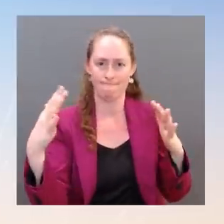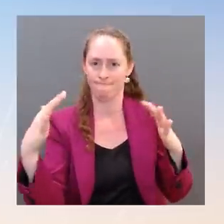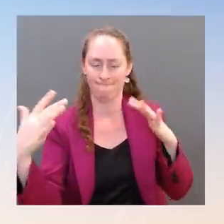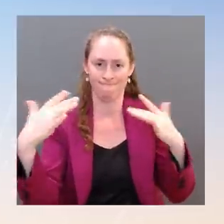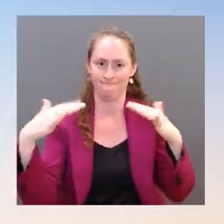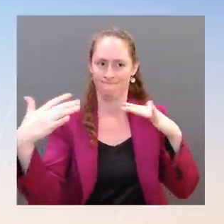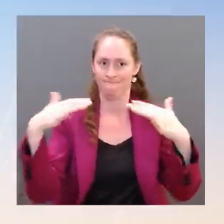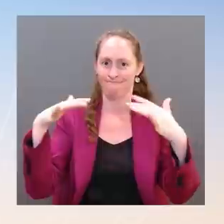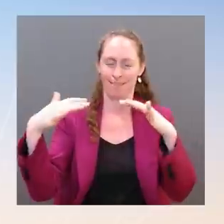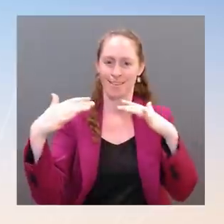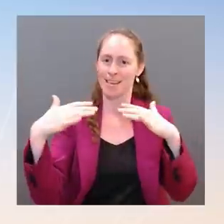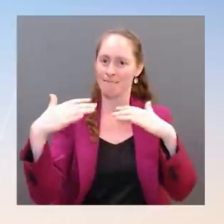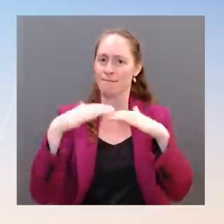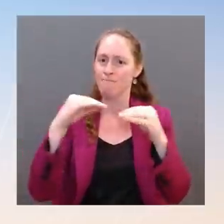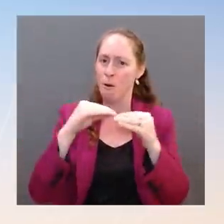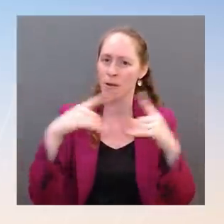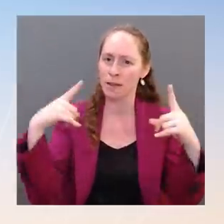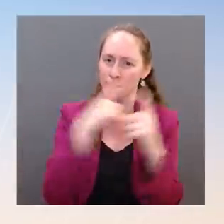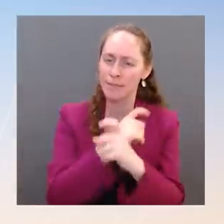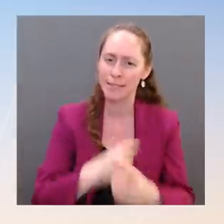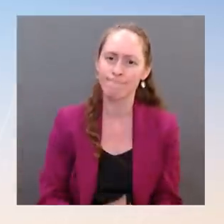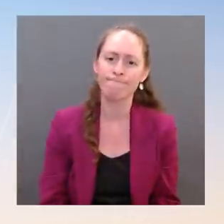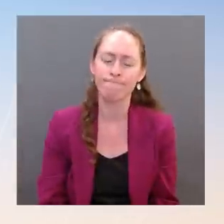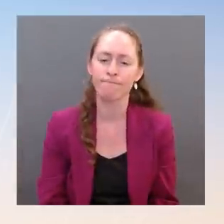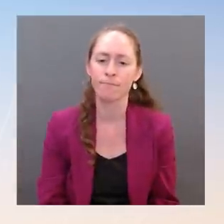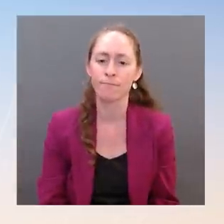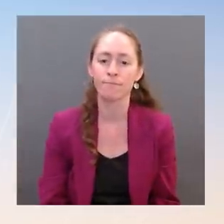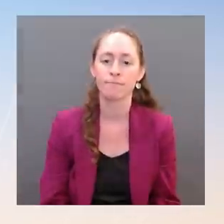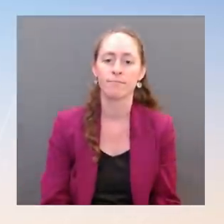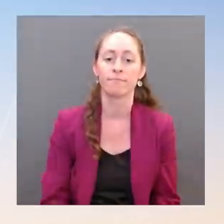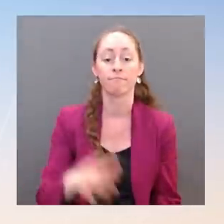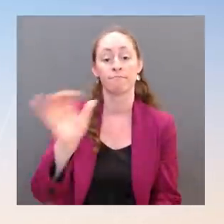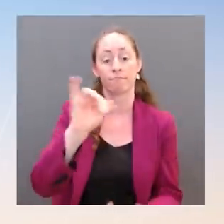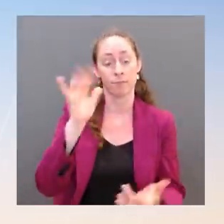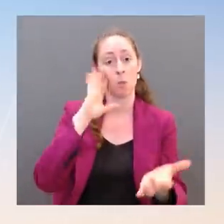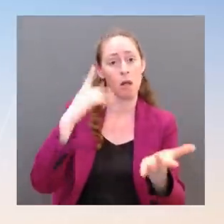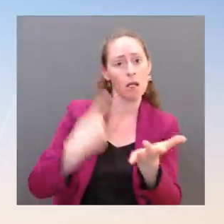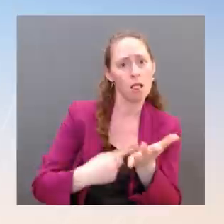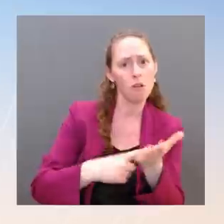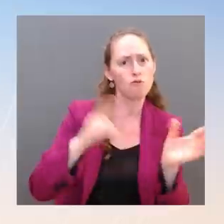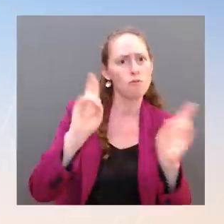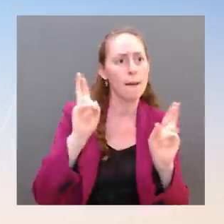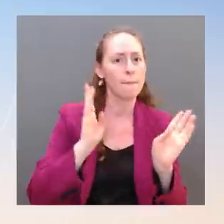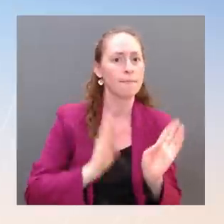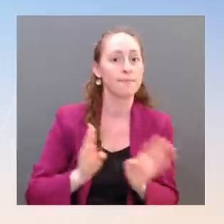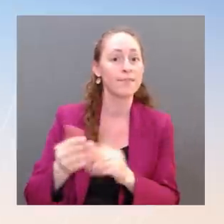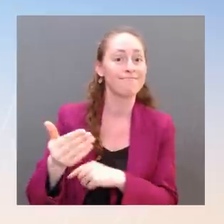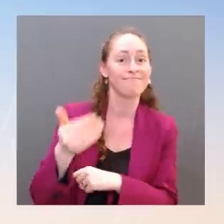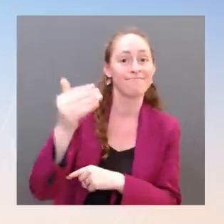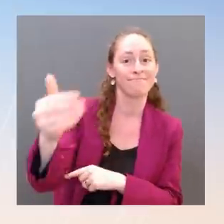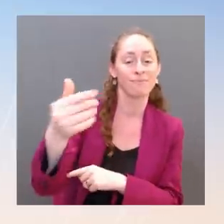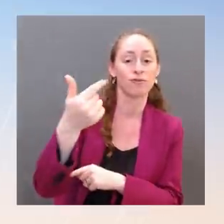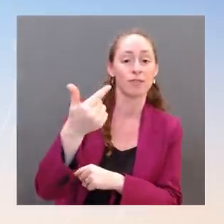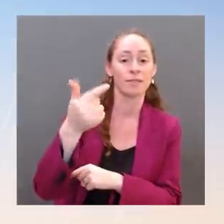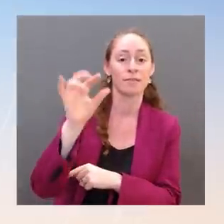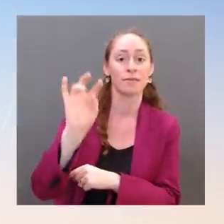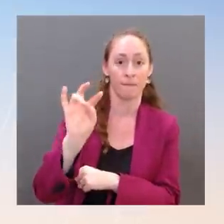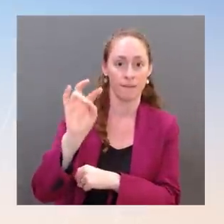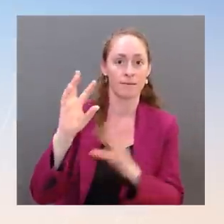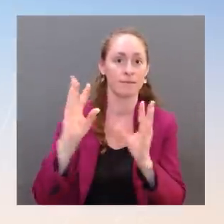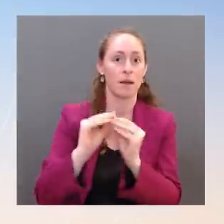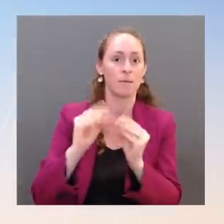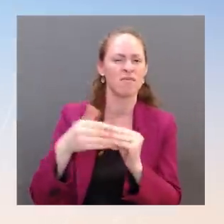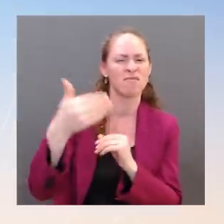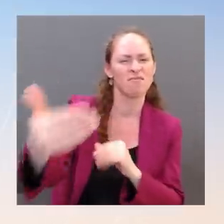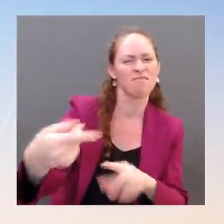G7 summit approaches next month in Germany. In Japan, President Biden won't just have a bilateral program. He'll also